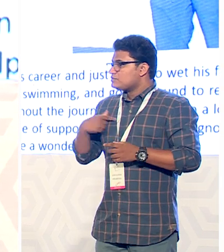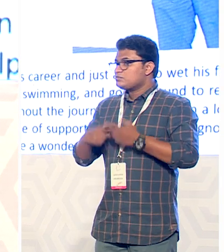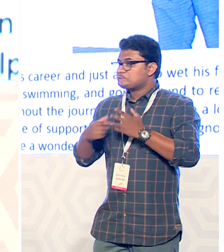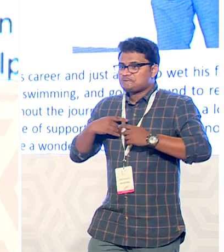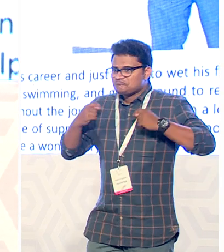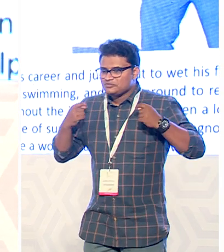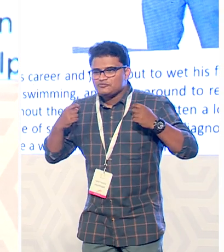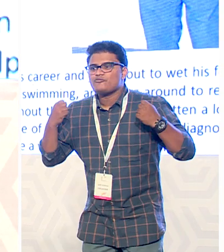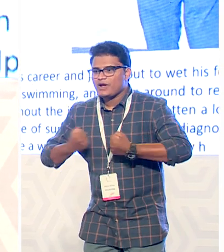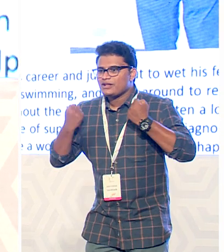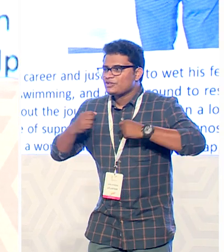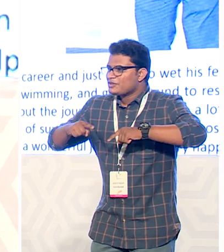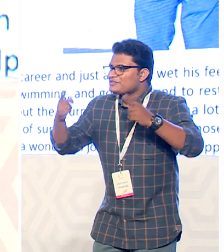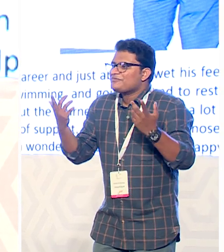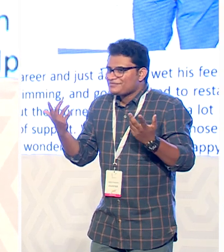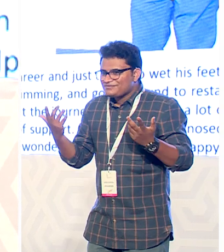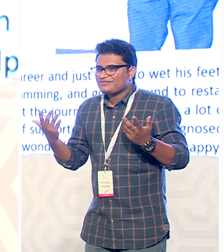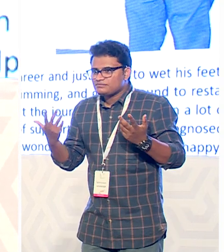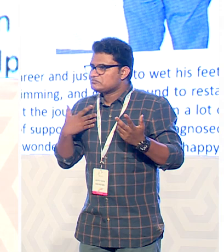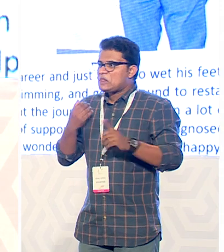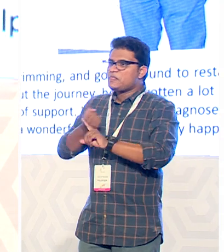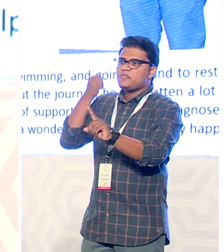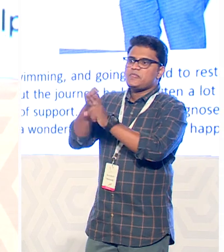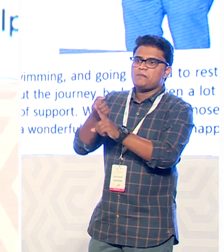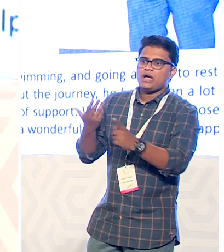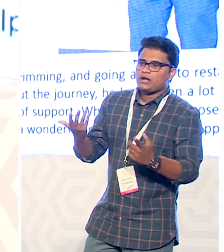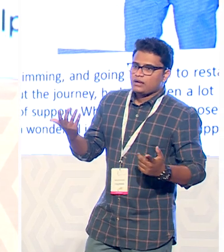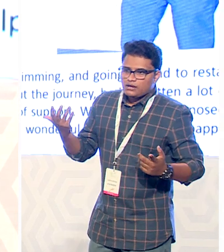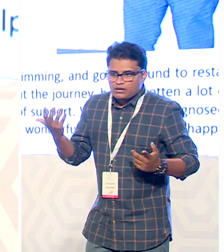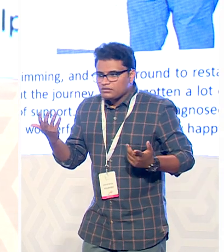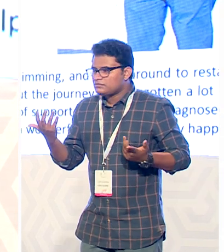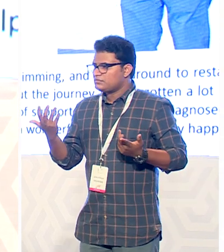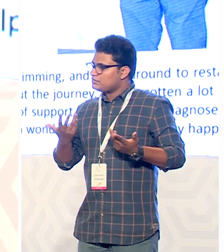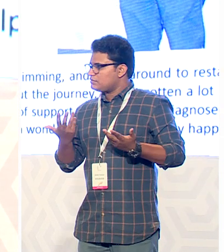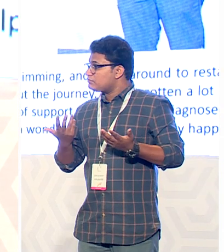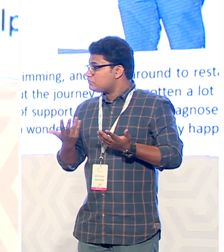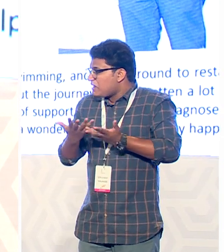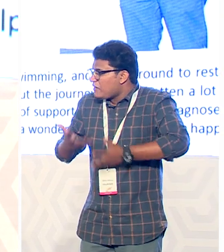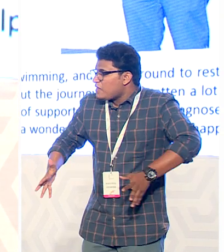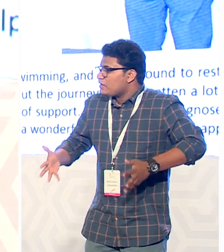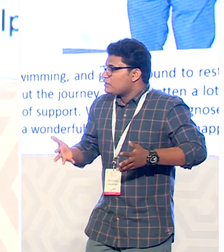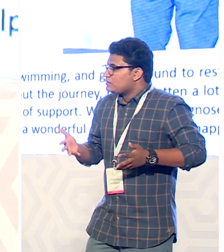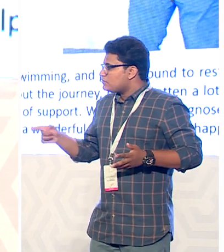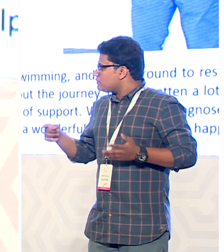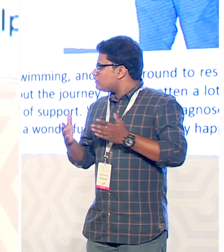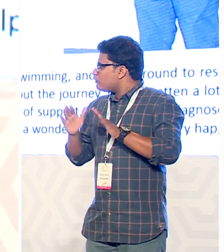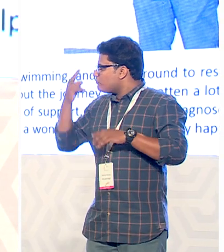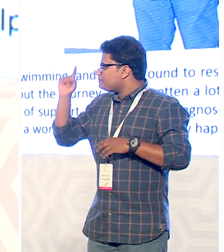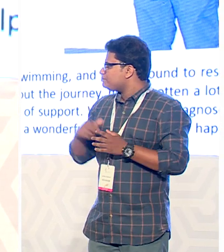the impact and the challenge to have the energy levels and focus levels